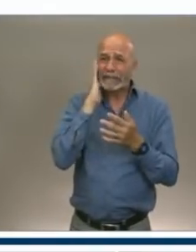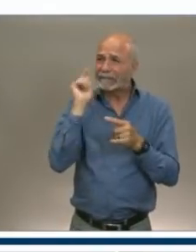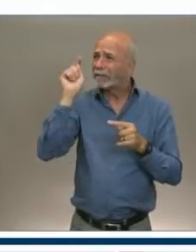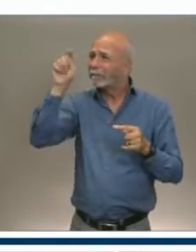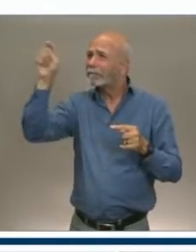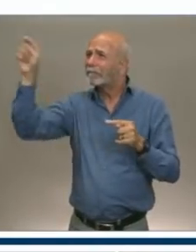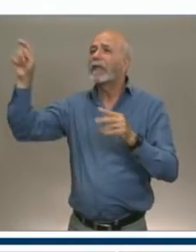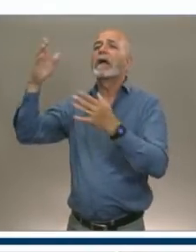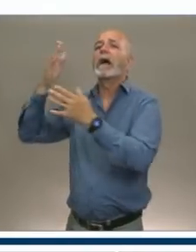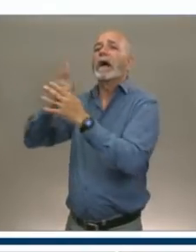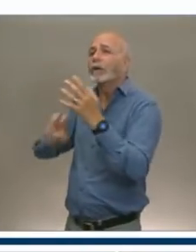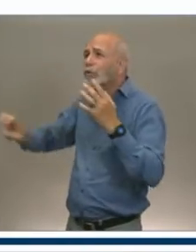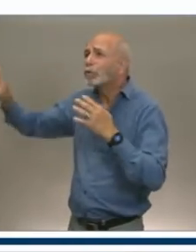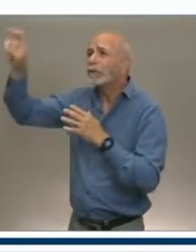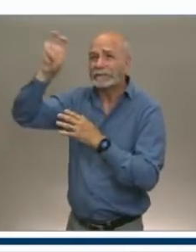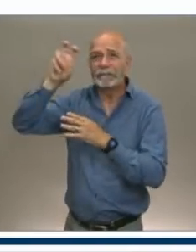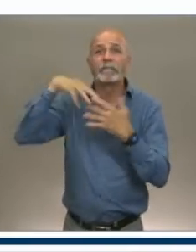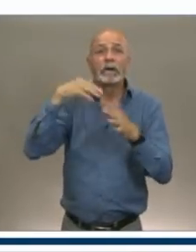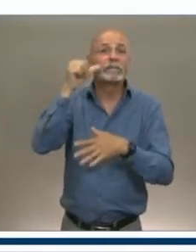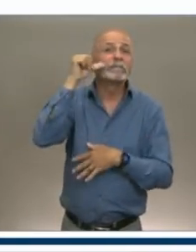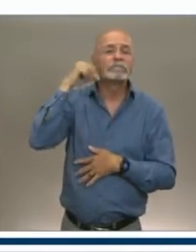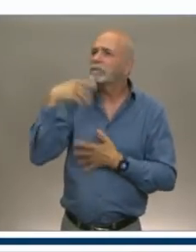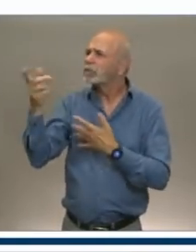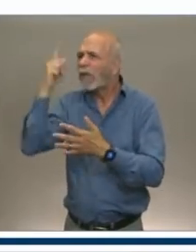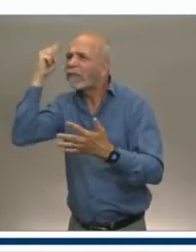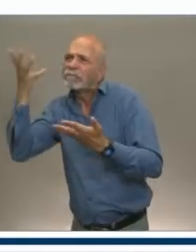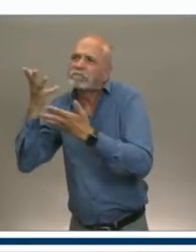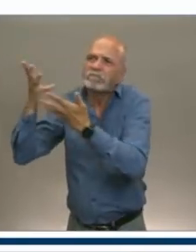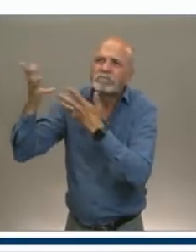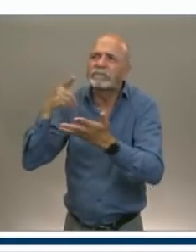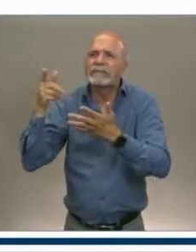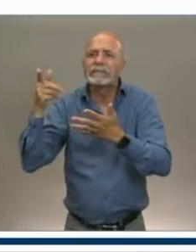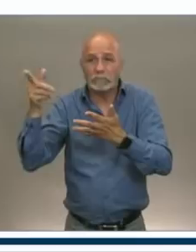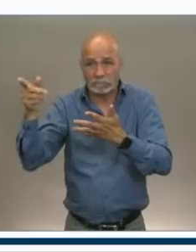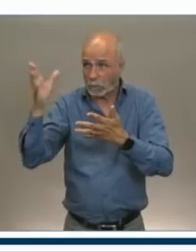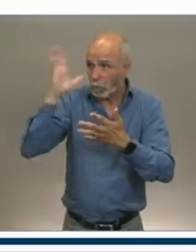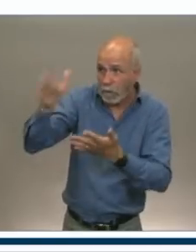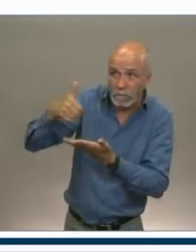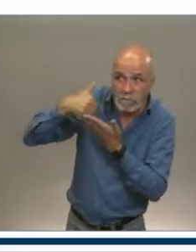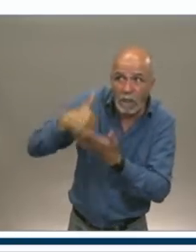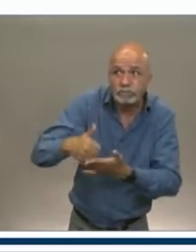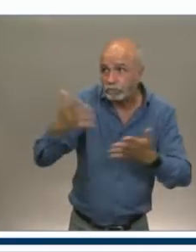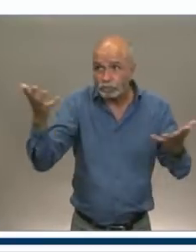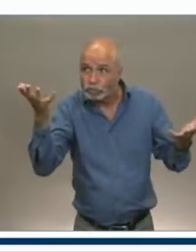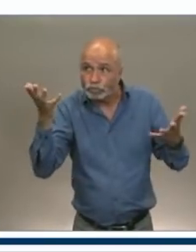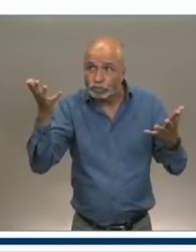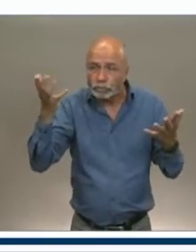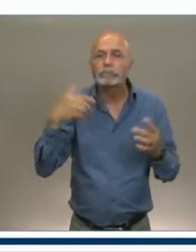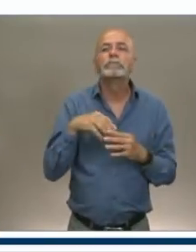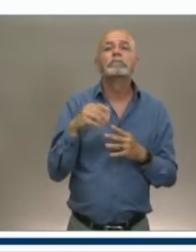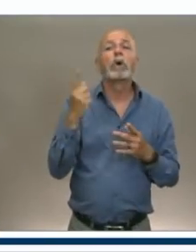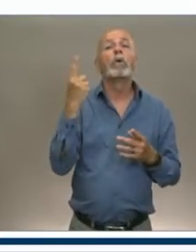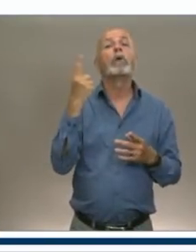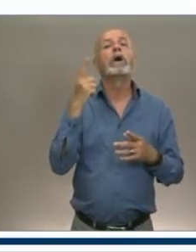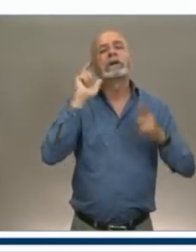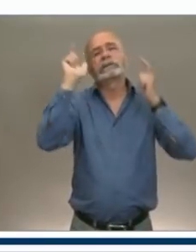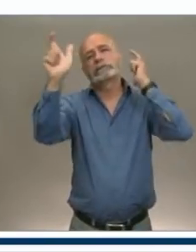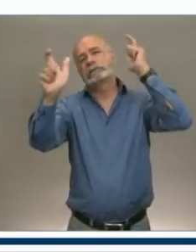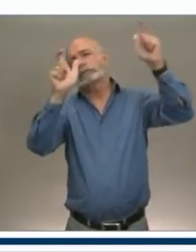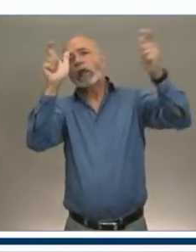yesterday in terms of how they felt this would impact them, and one of them was a large hotel in